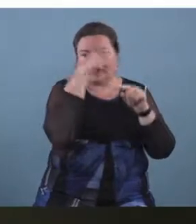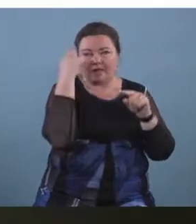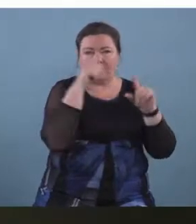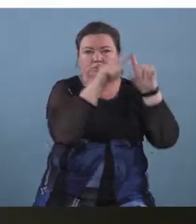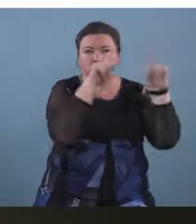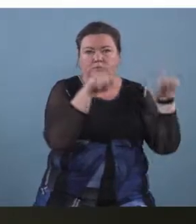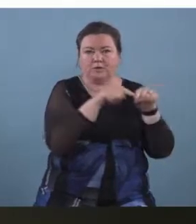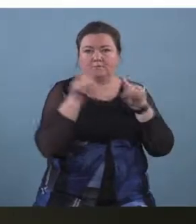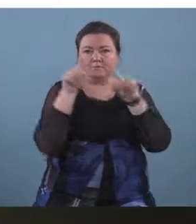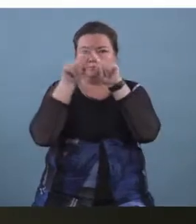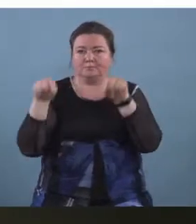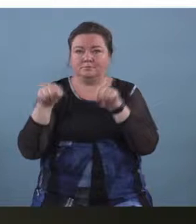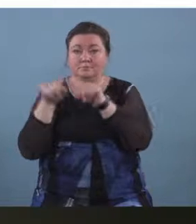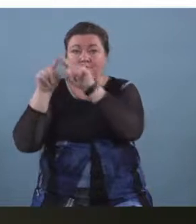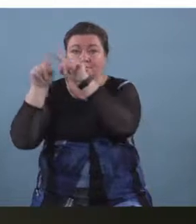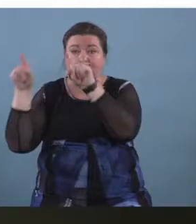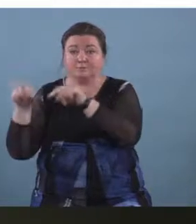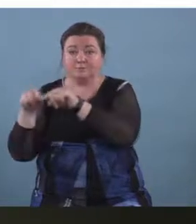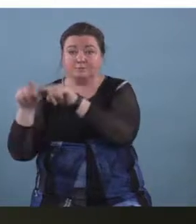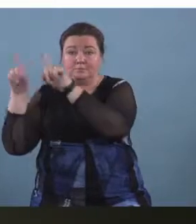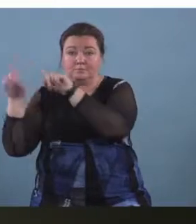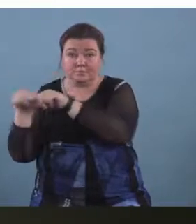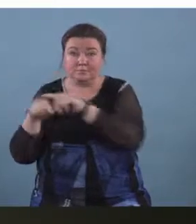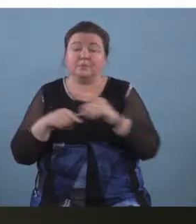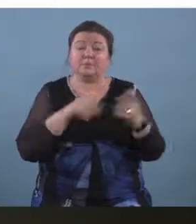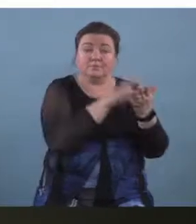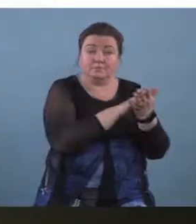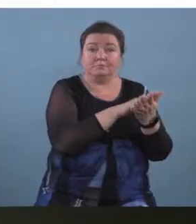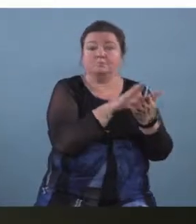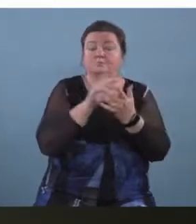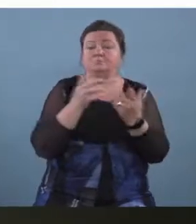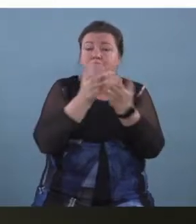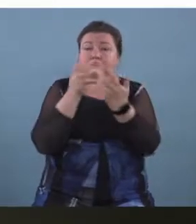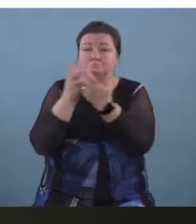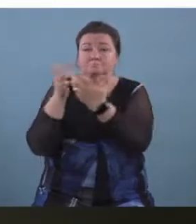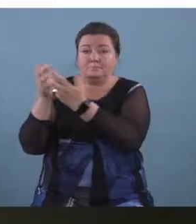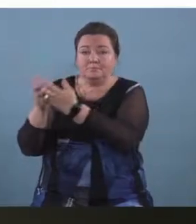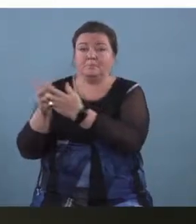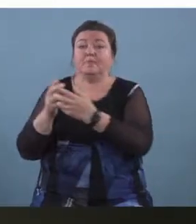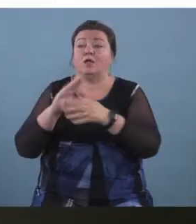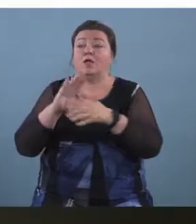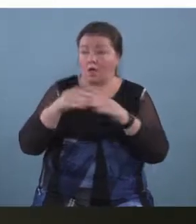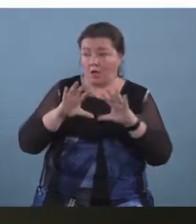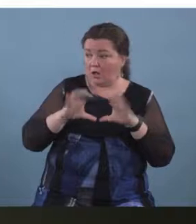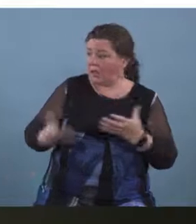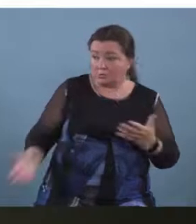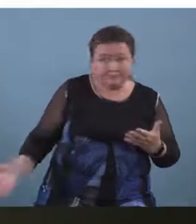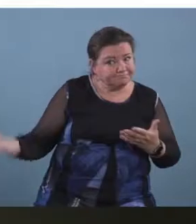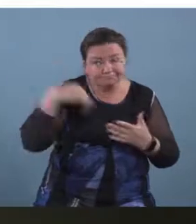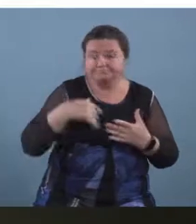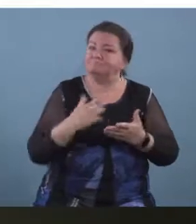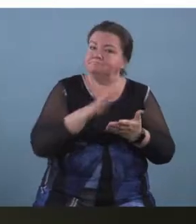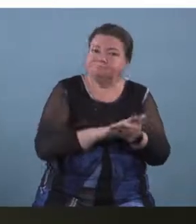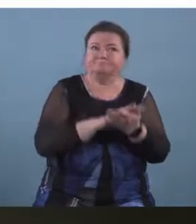the squares in turn and in time and include the whole class to clap along in time